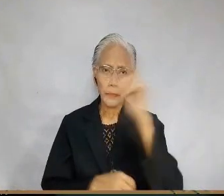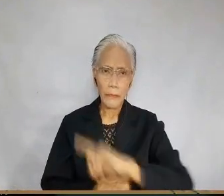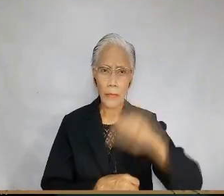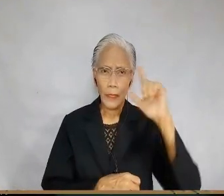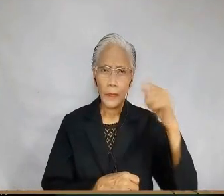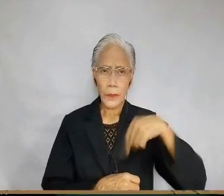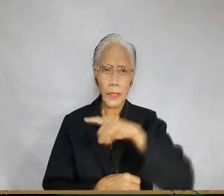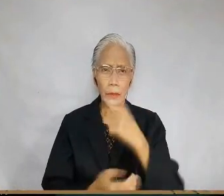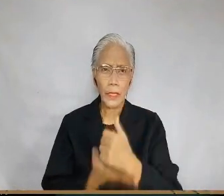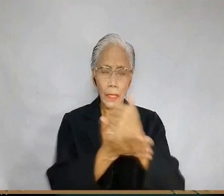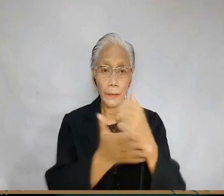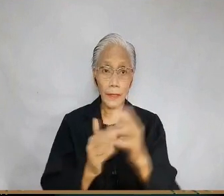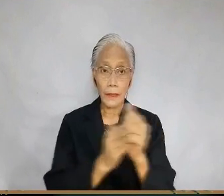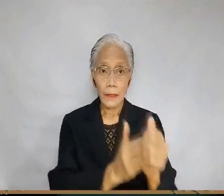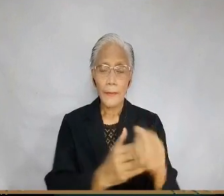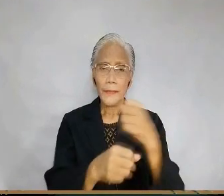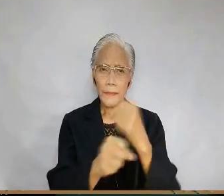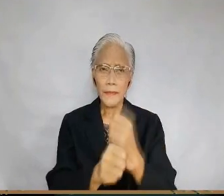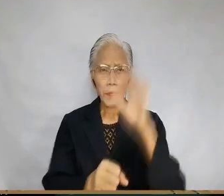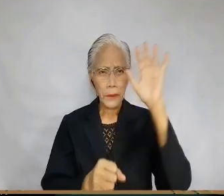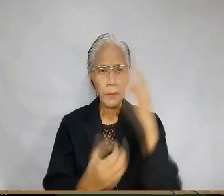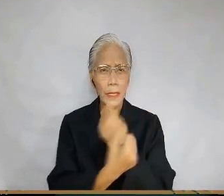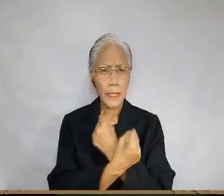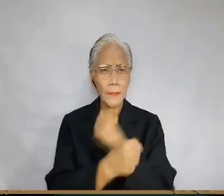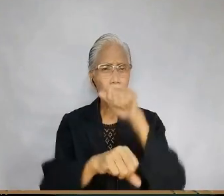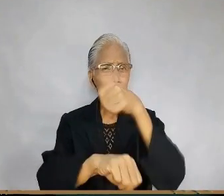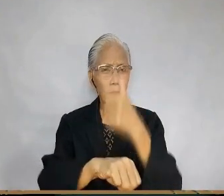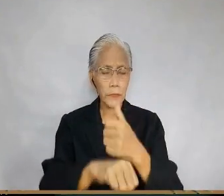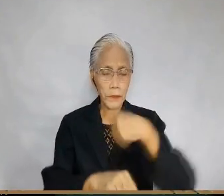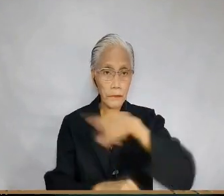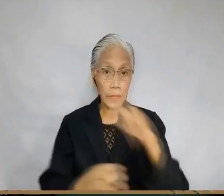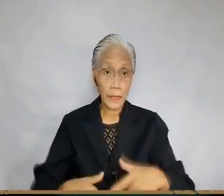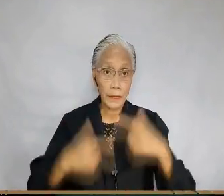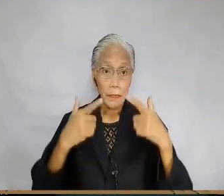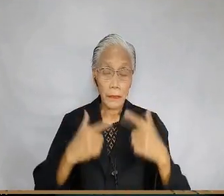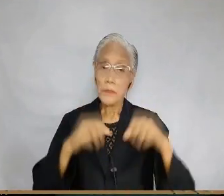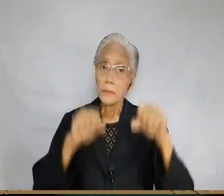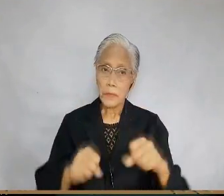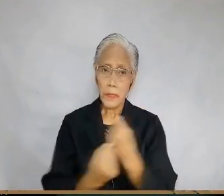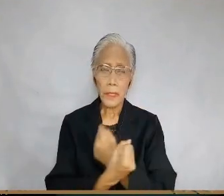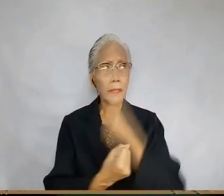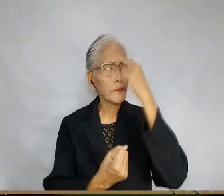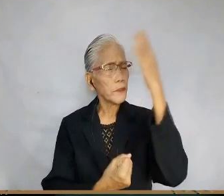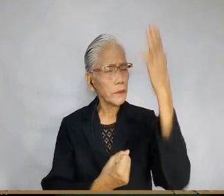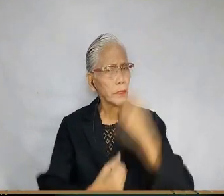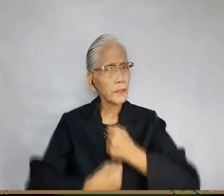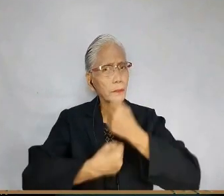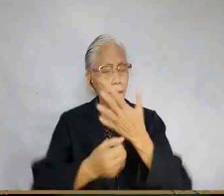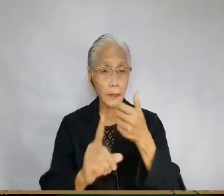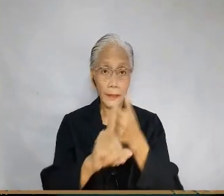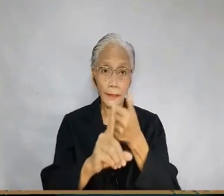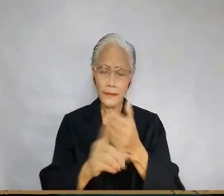Lord, our help and guide, make your love the foundation of our lives. May our love for you express